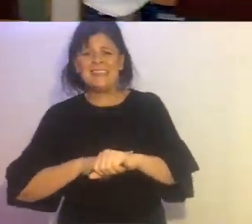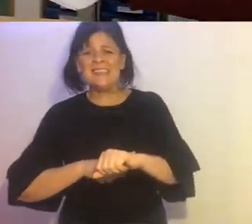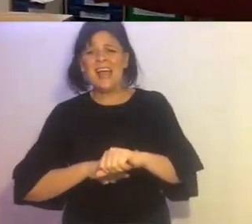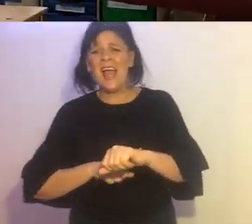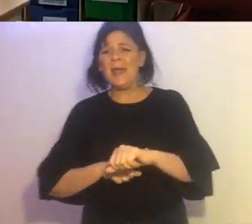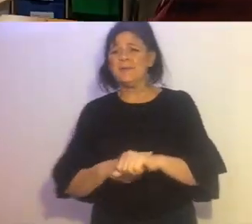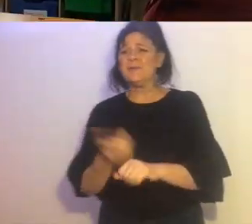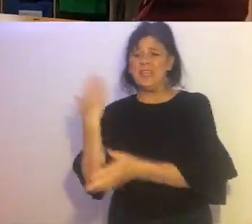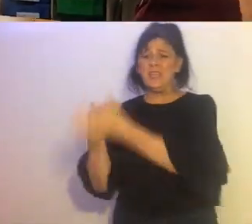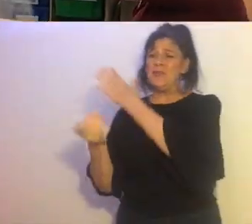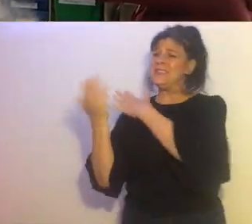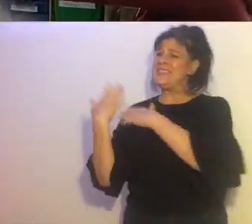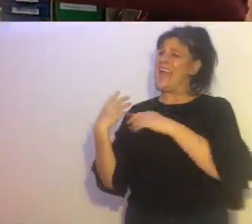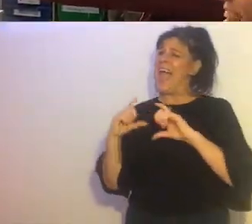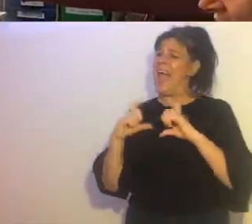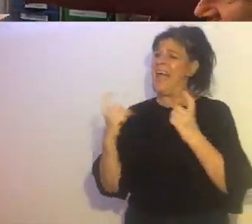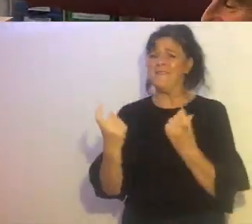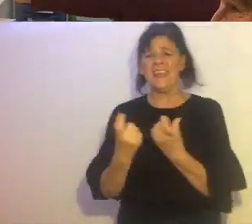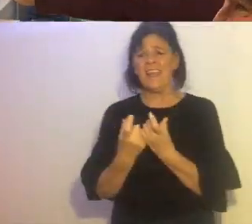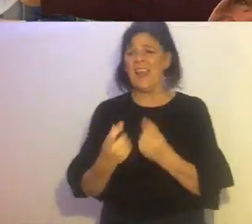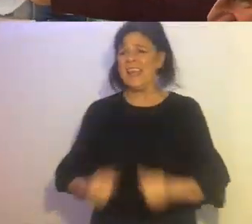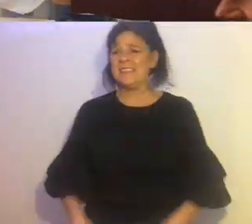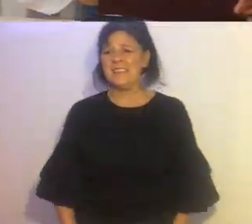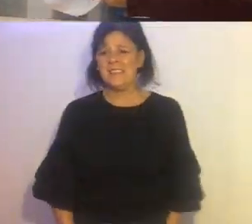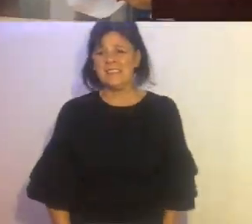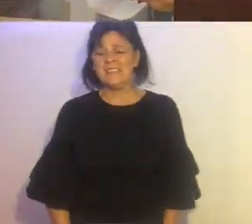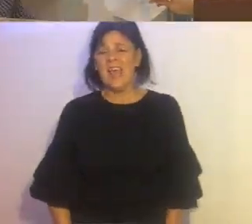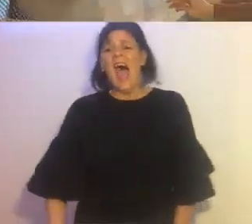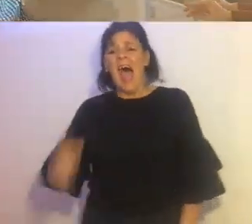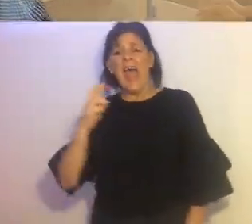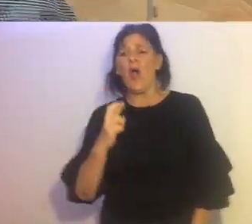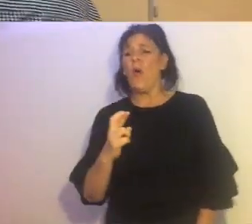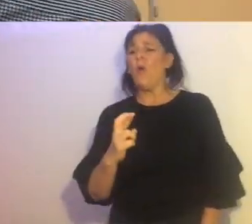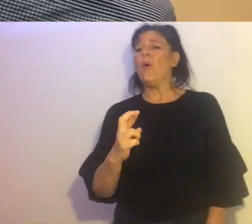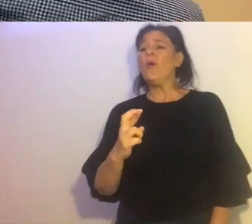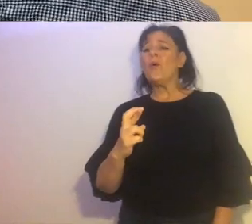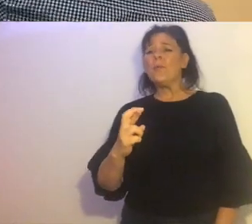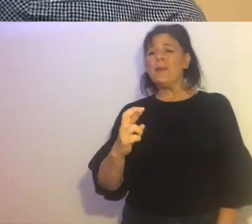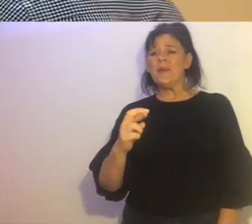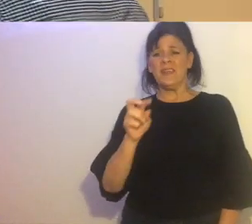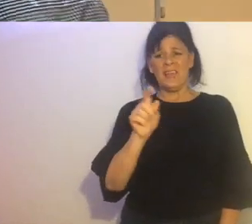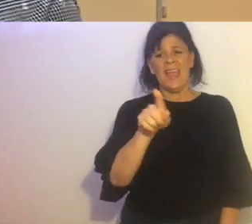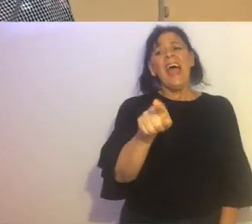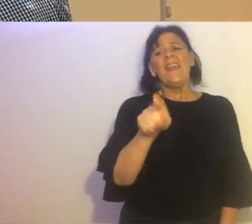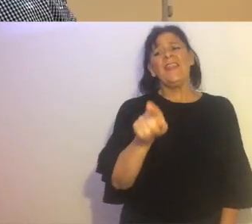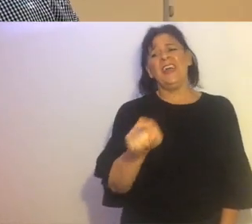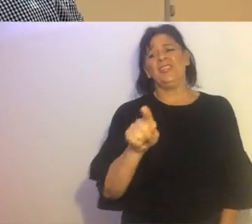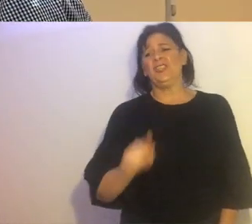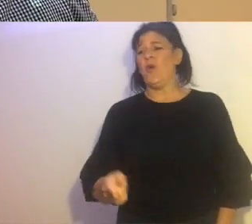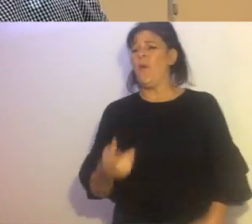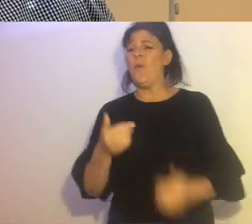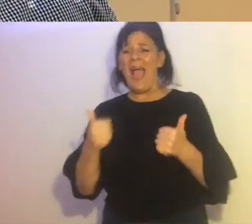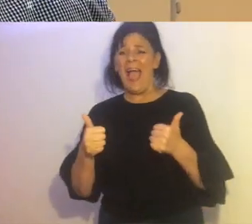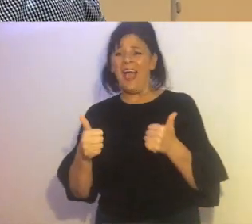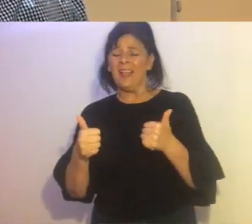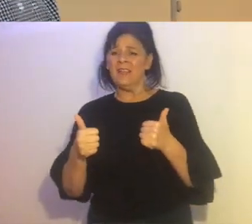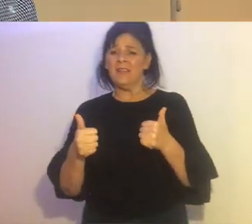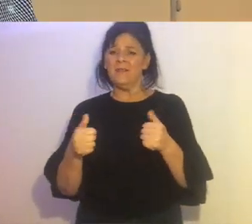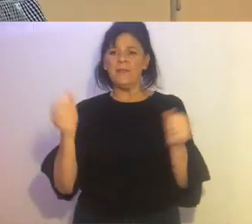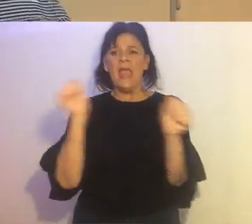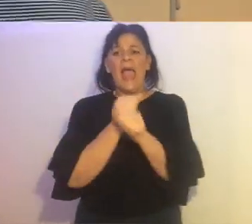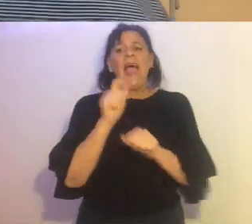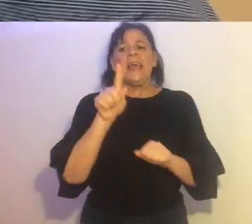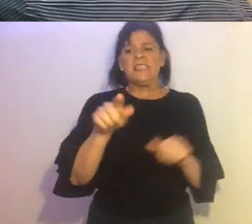crazy times we used to have with lessons? I hope that you will